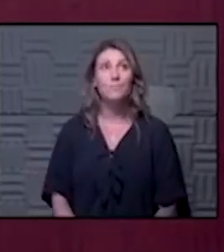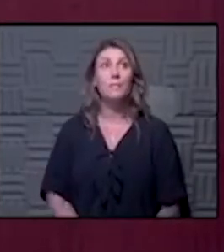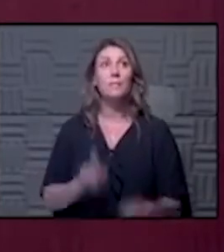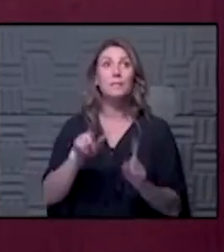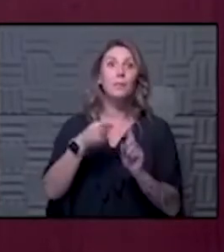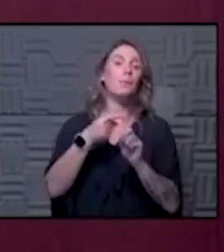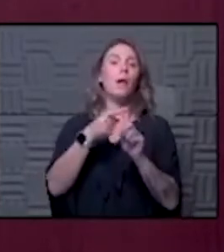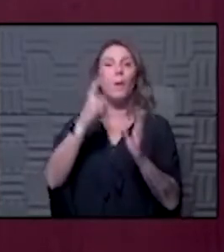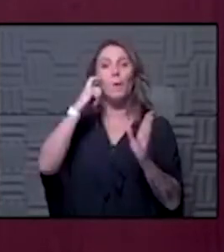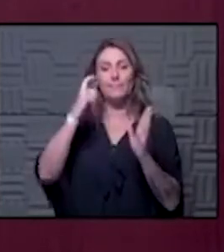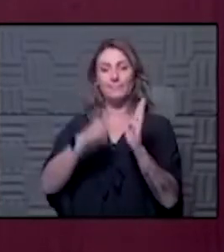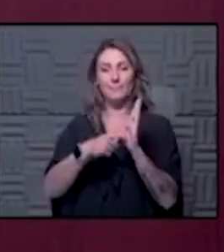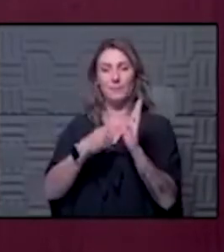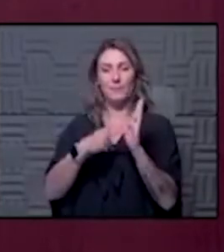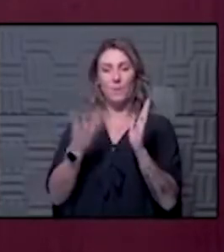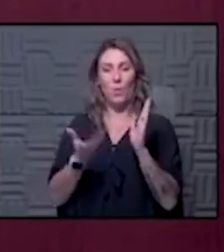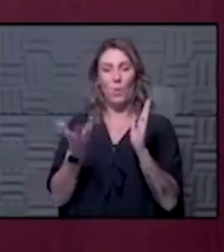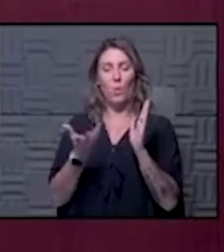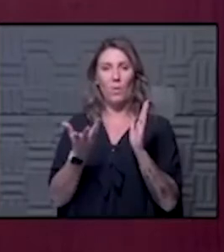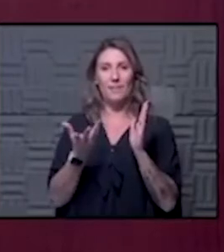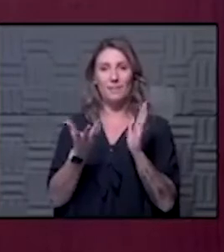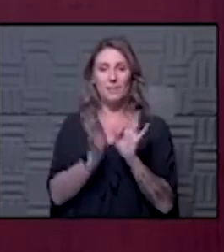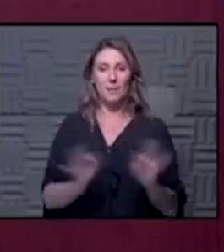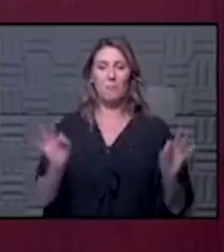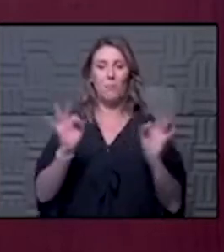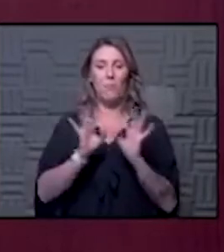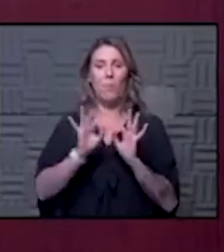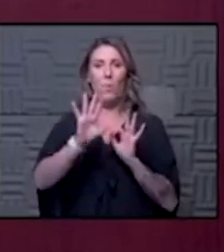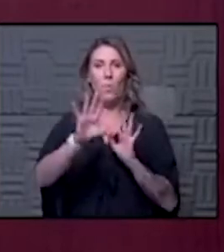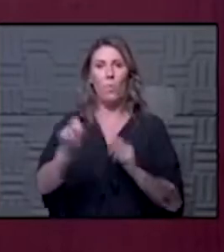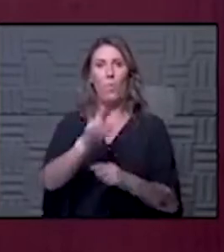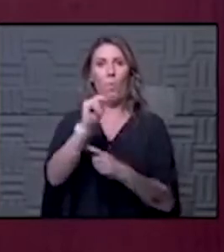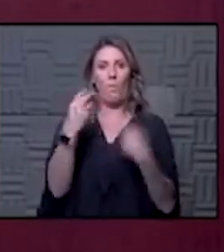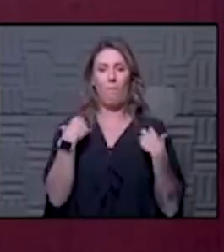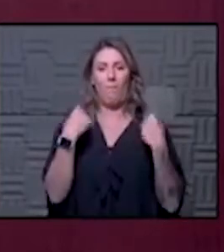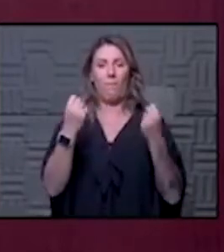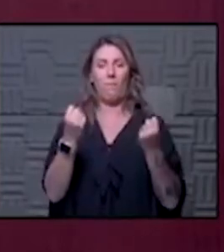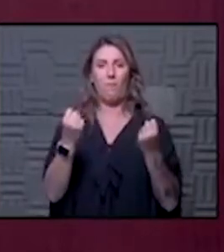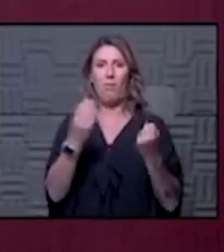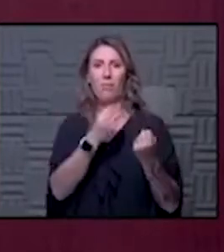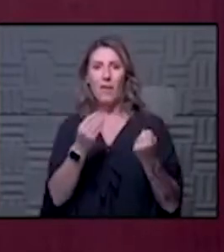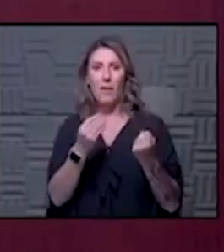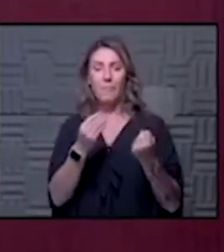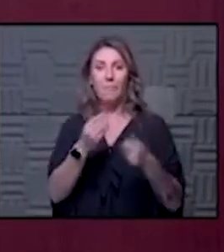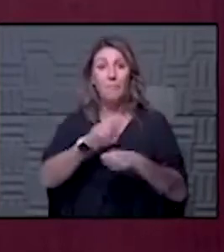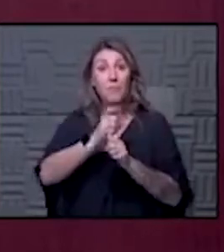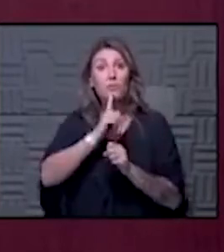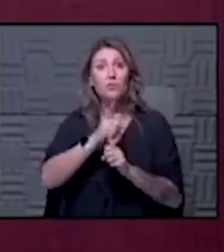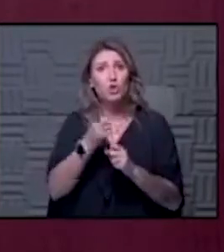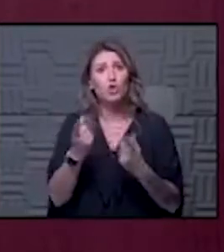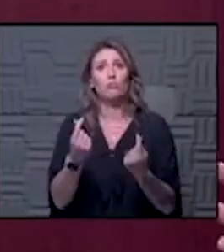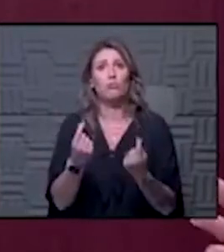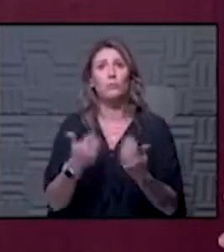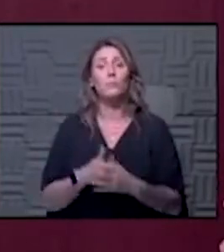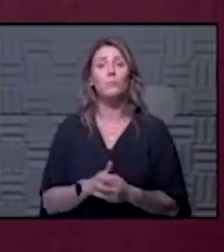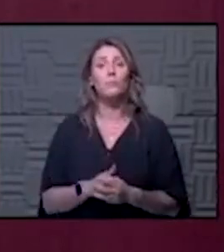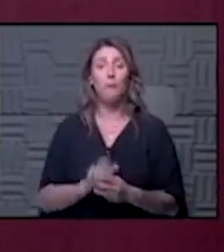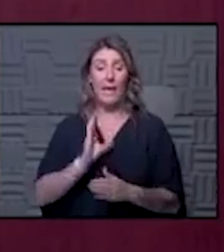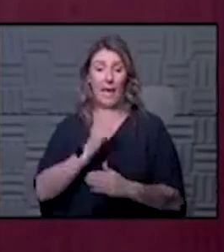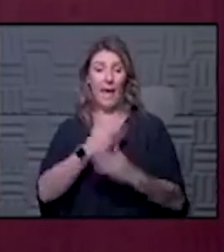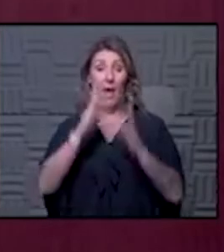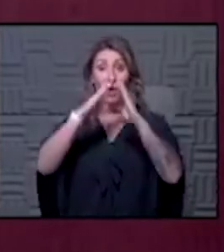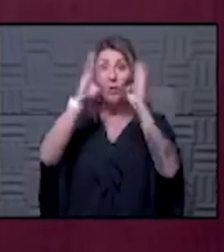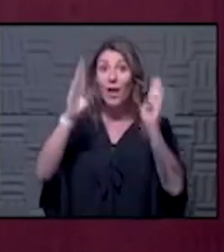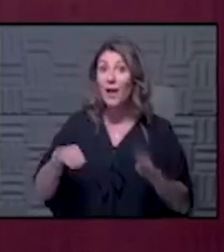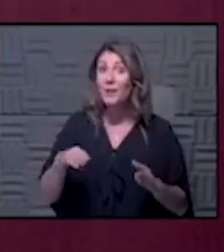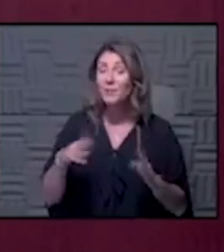identifying what things are important to your own well-being and ensuring that you're doing those things so for our house